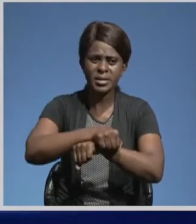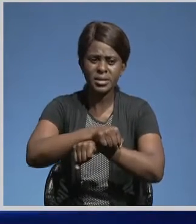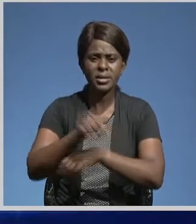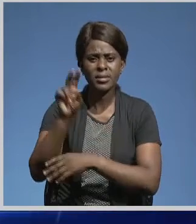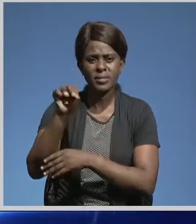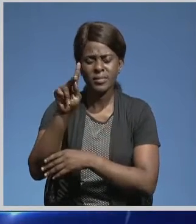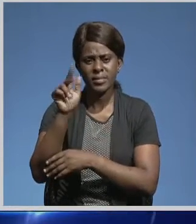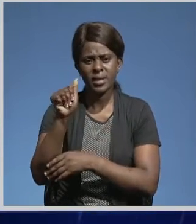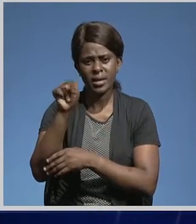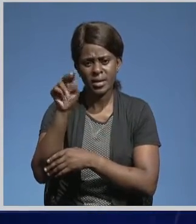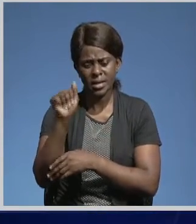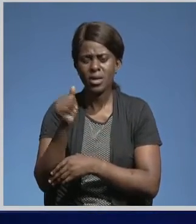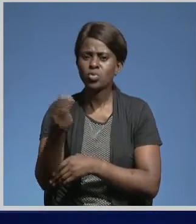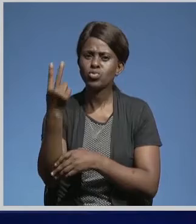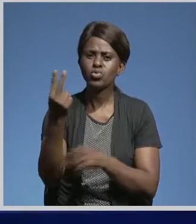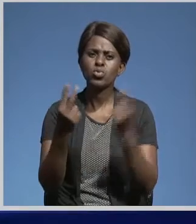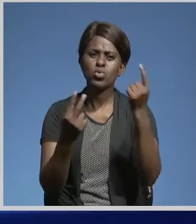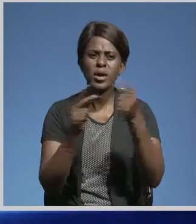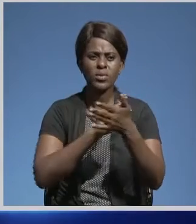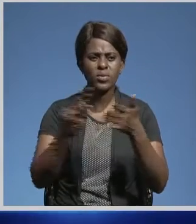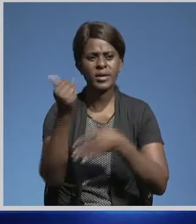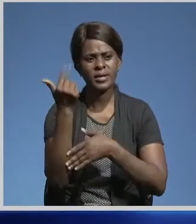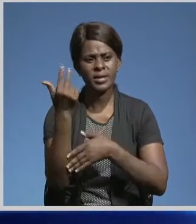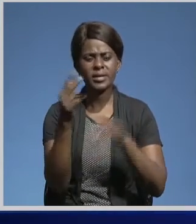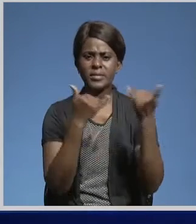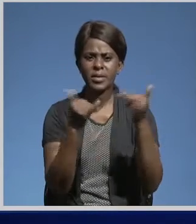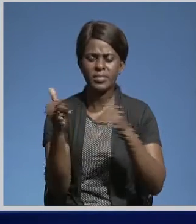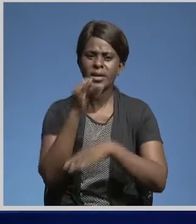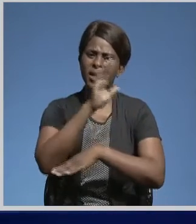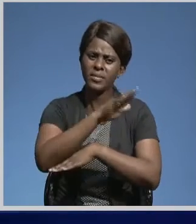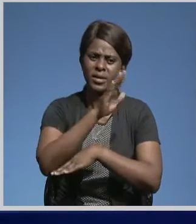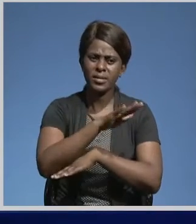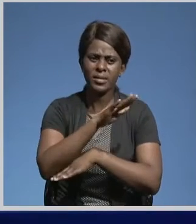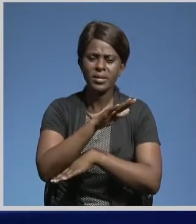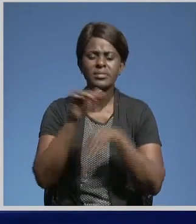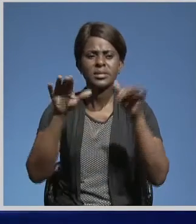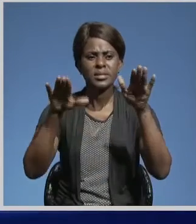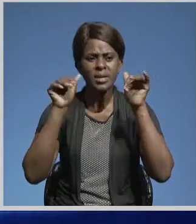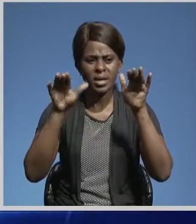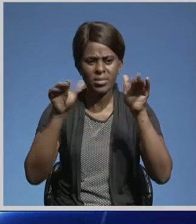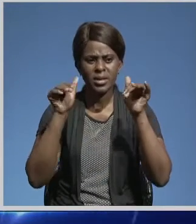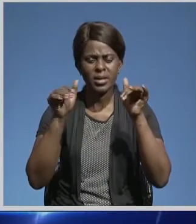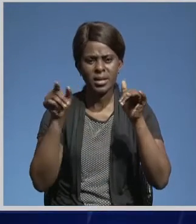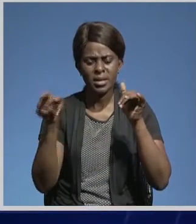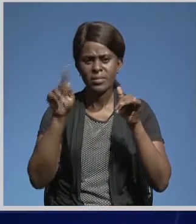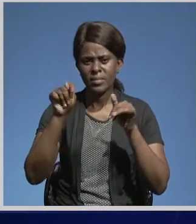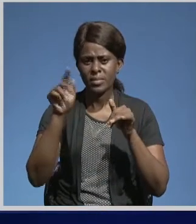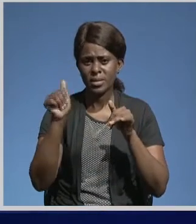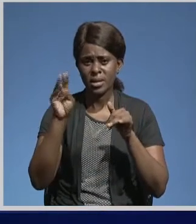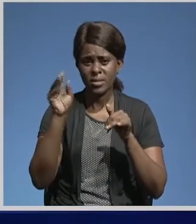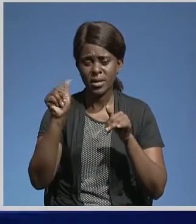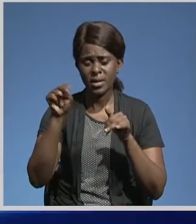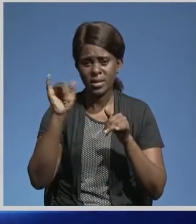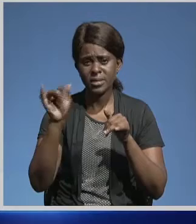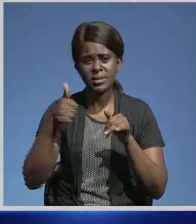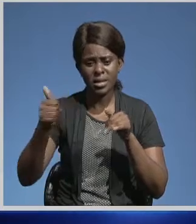Nkana Football Club 2-1 in a week 13 fixture played this afternoon. Zimbabwean import Tabani Kamusoko